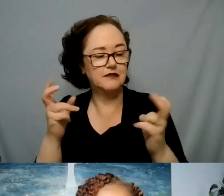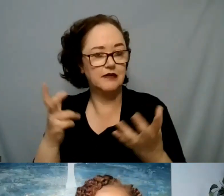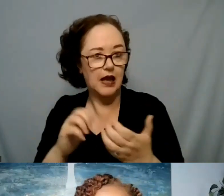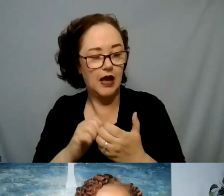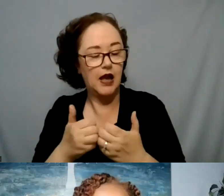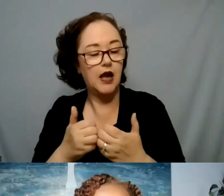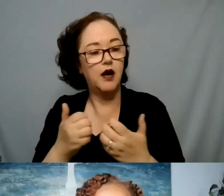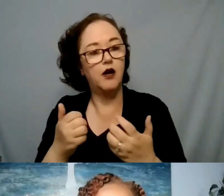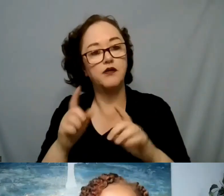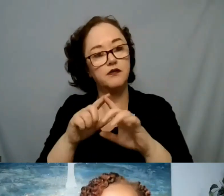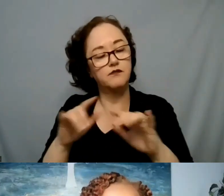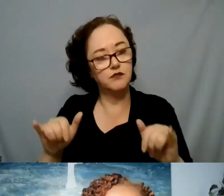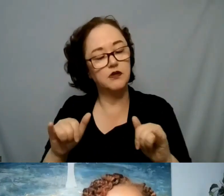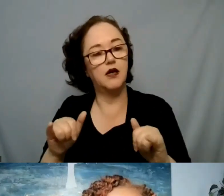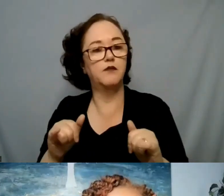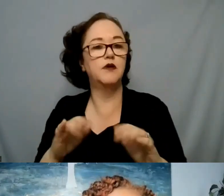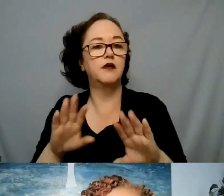emotional safety for themselves